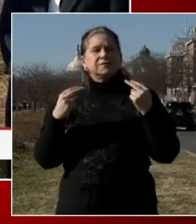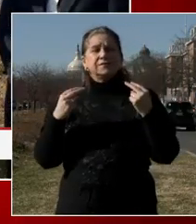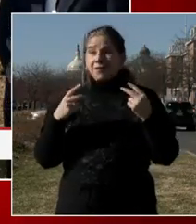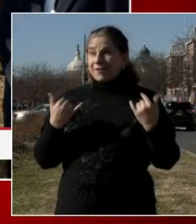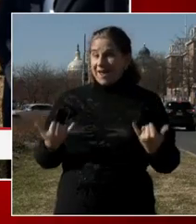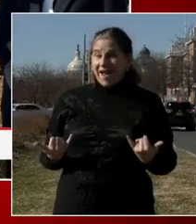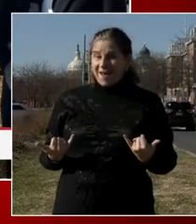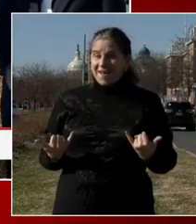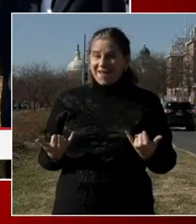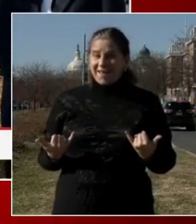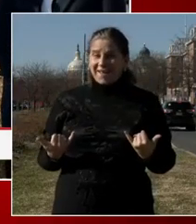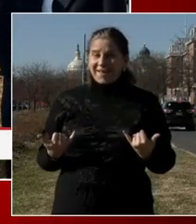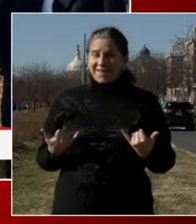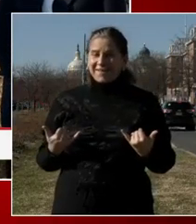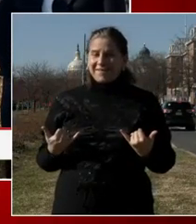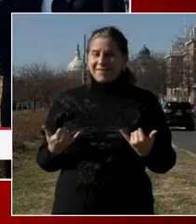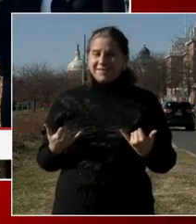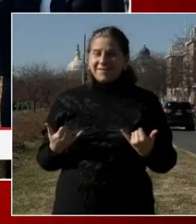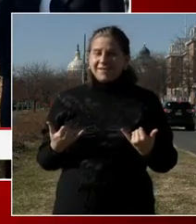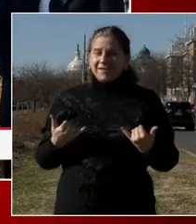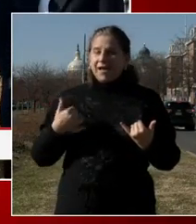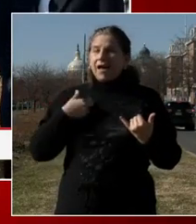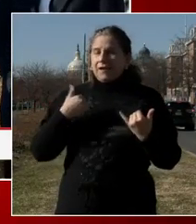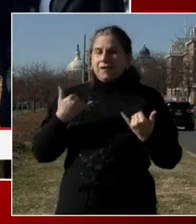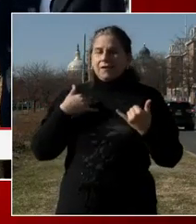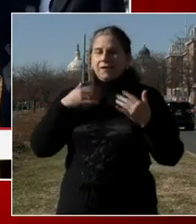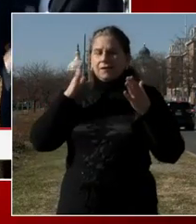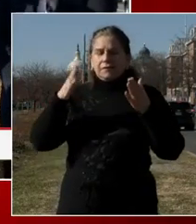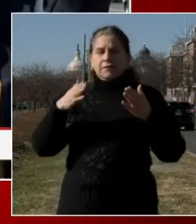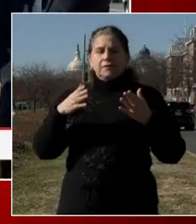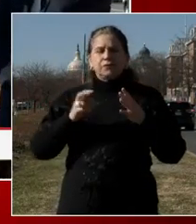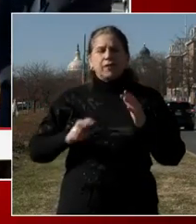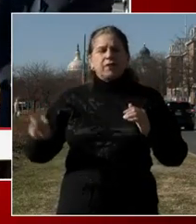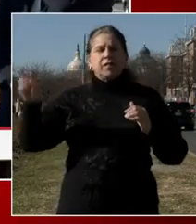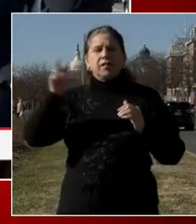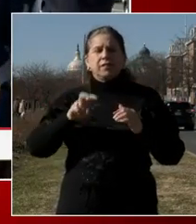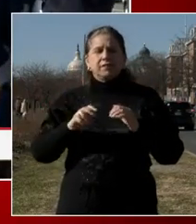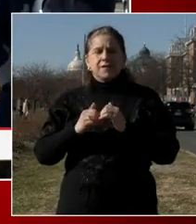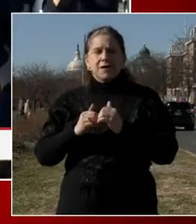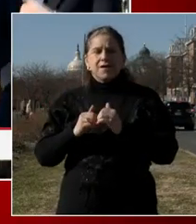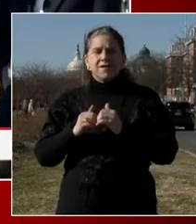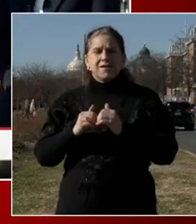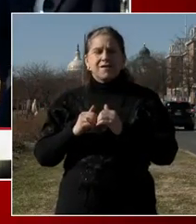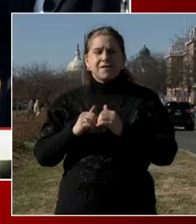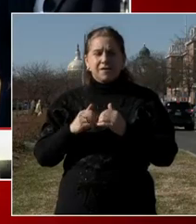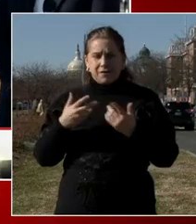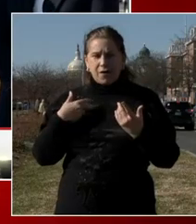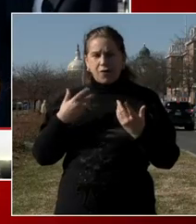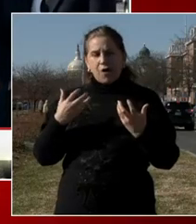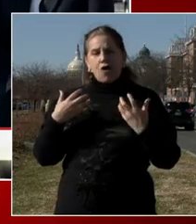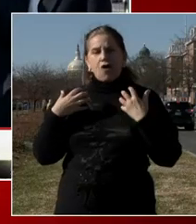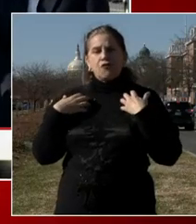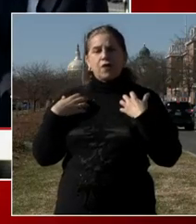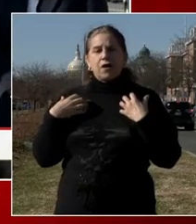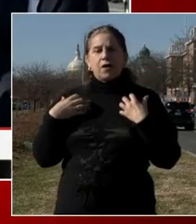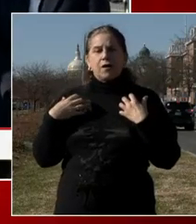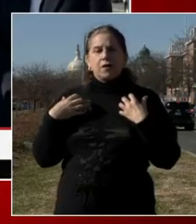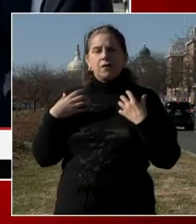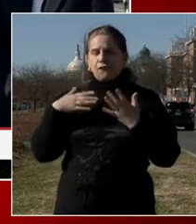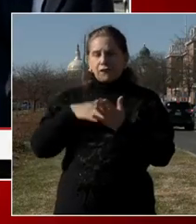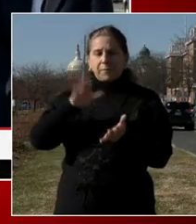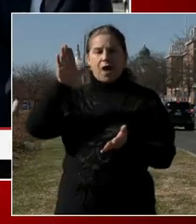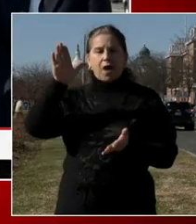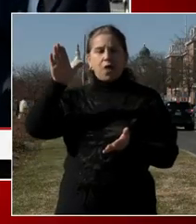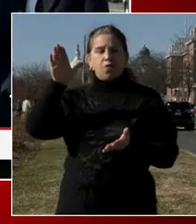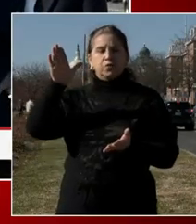and shows more concern about travel, uh, we'll have an opportunity to, to rebound, if you will, simply because with the new administration,